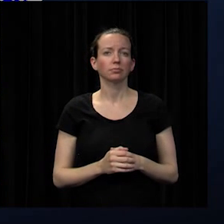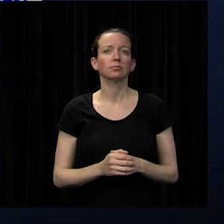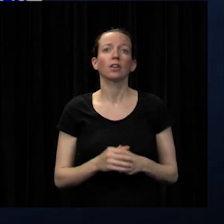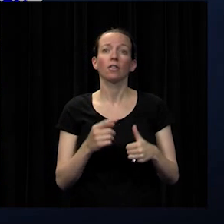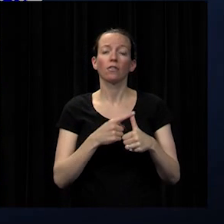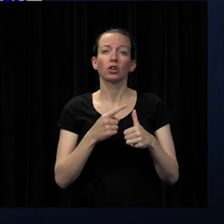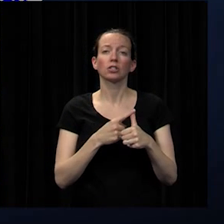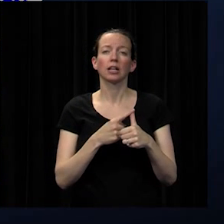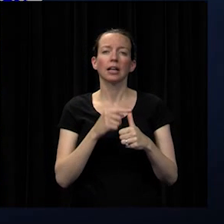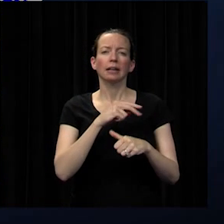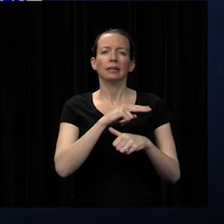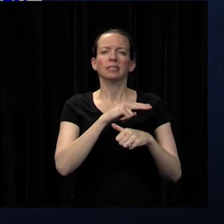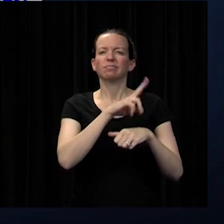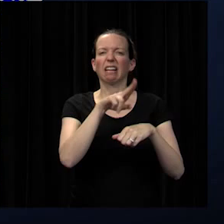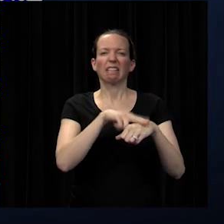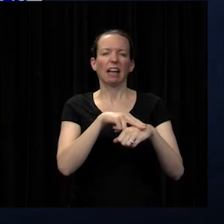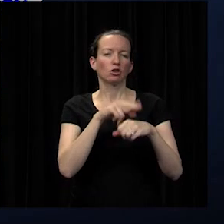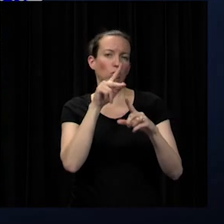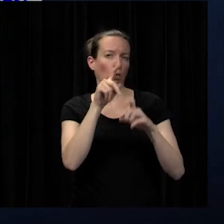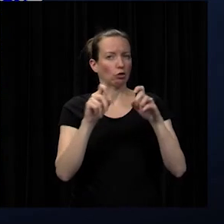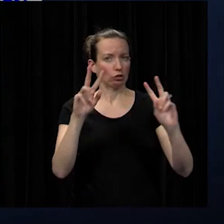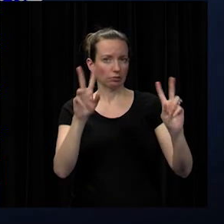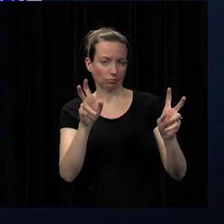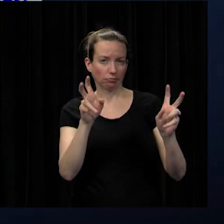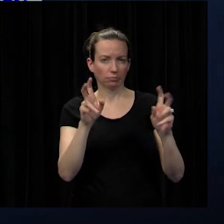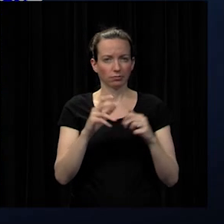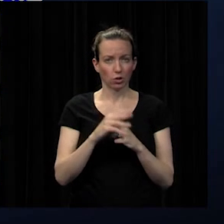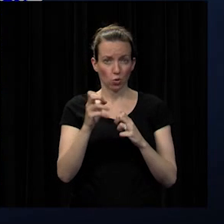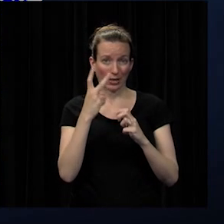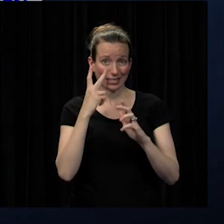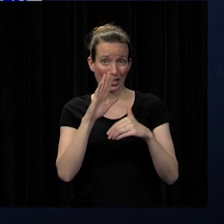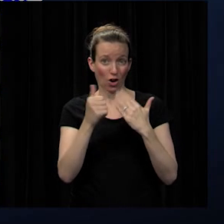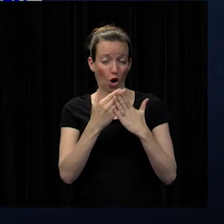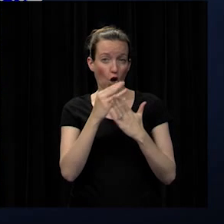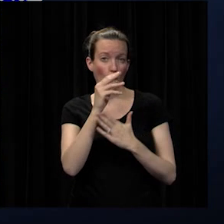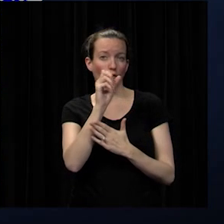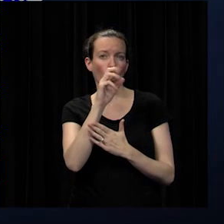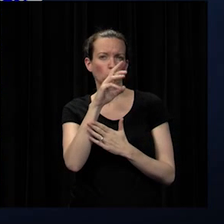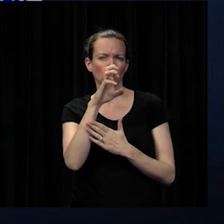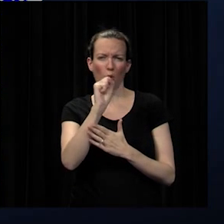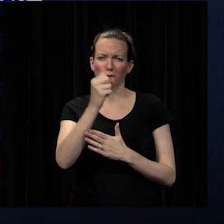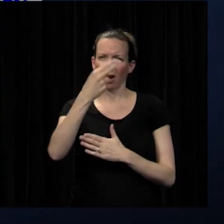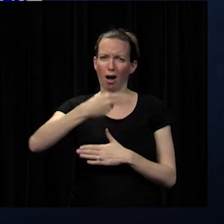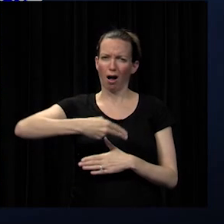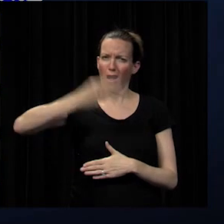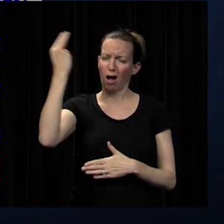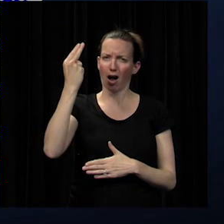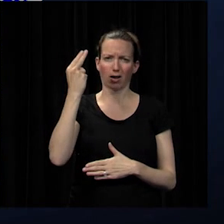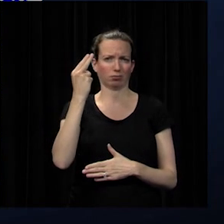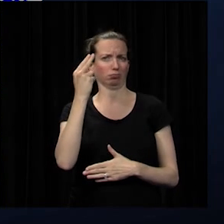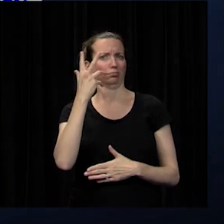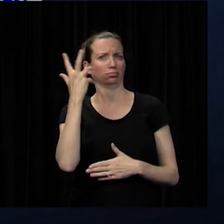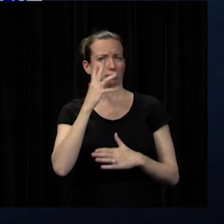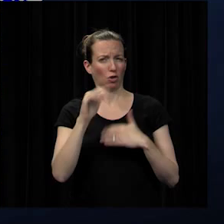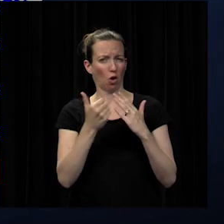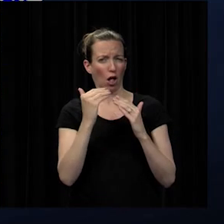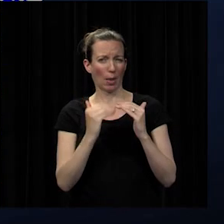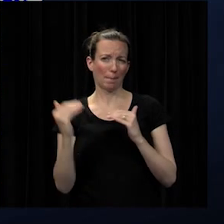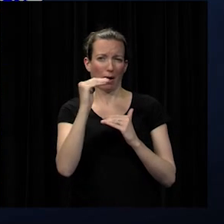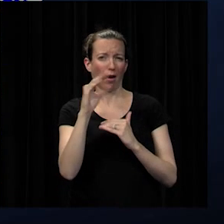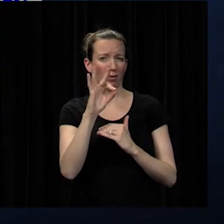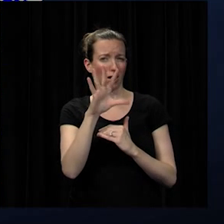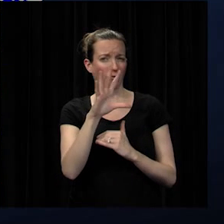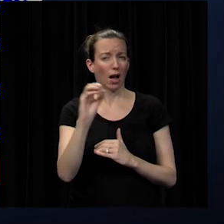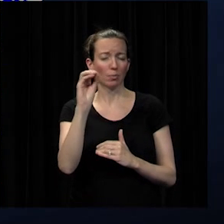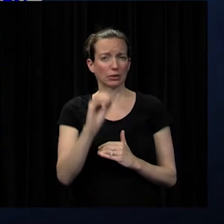national questions that we ask you can see there all of our scores are so high all above 95 percent